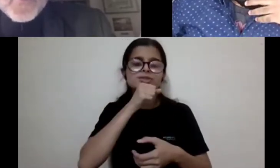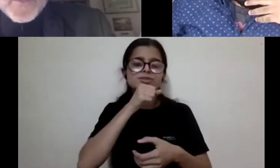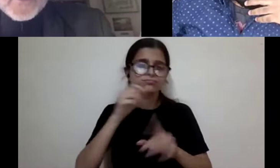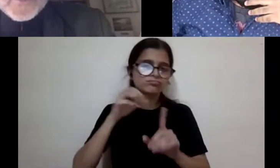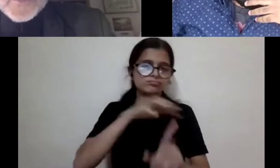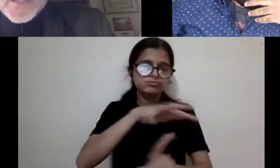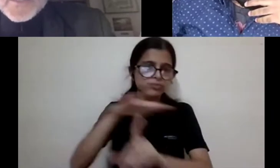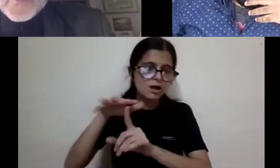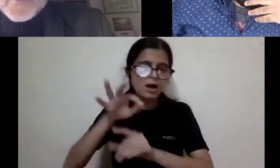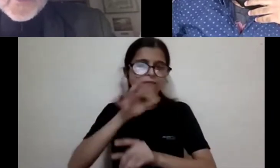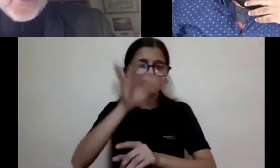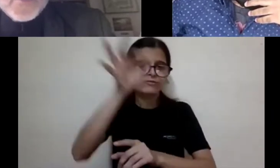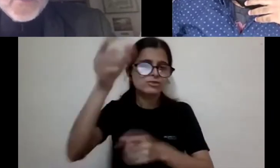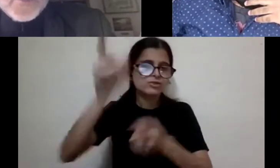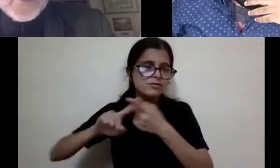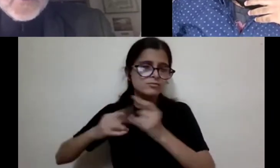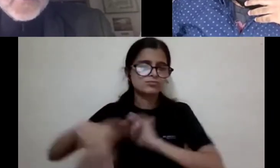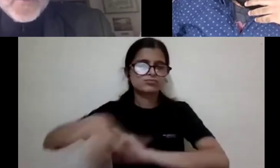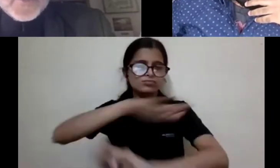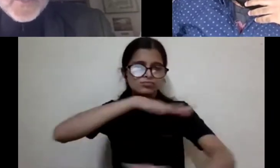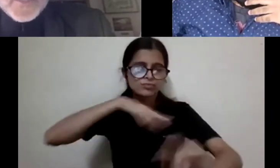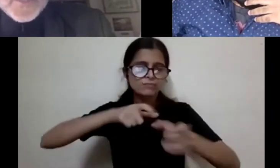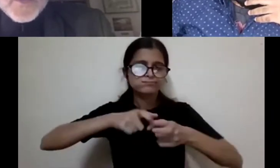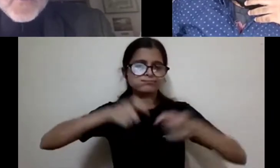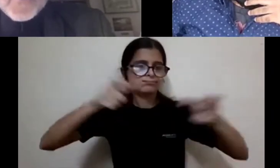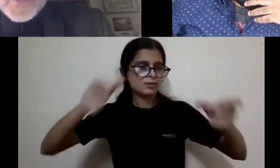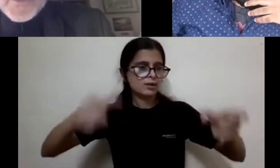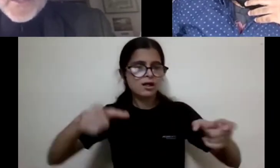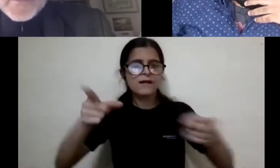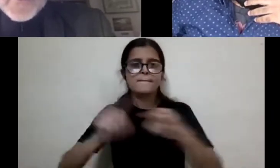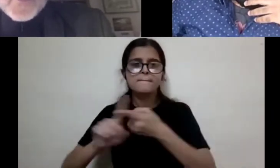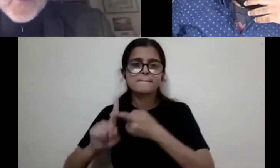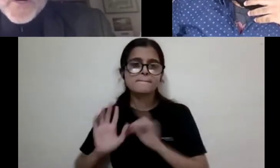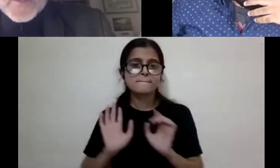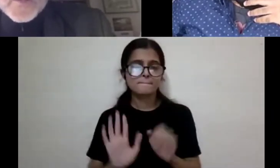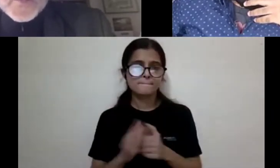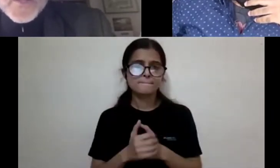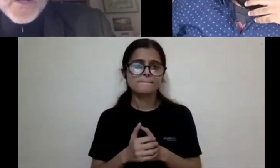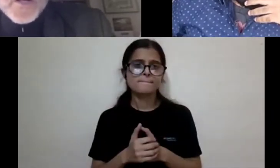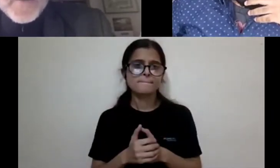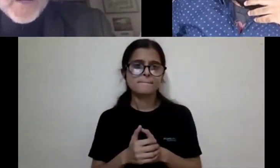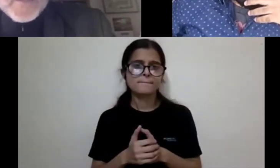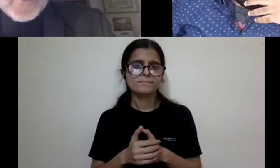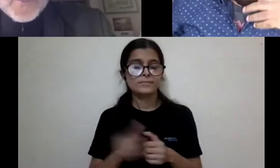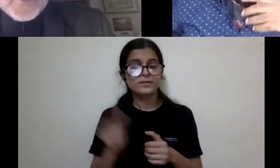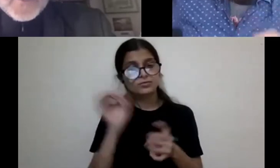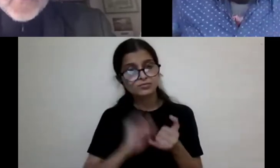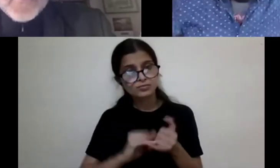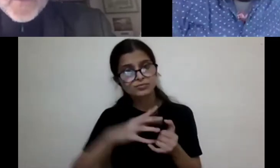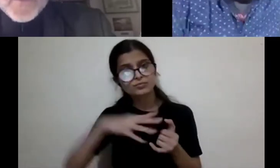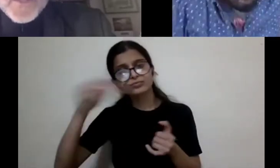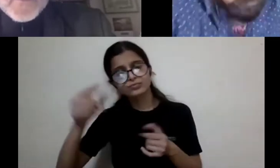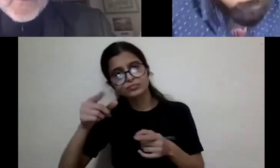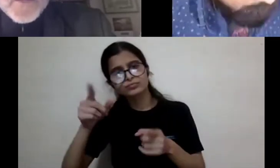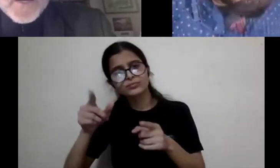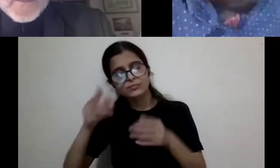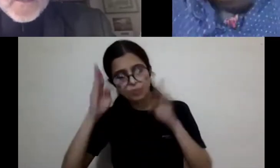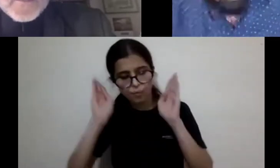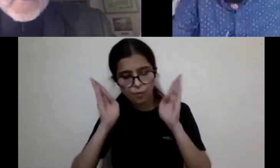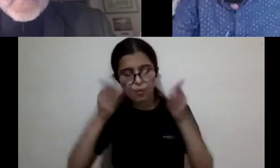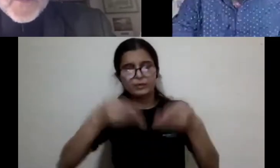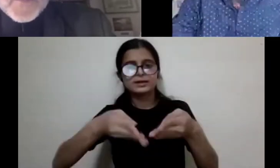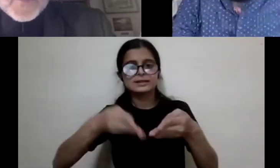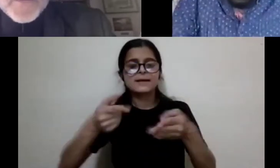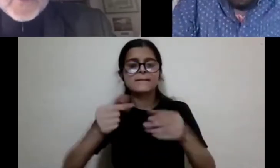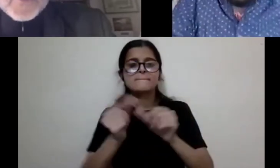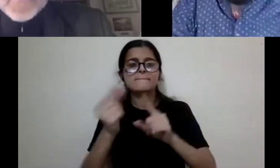run on the way that society at large considers various things. I think we've seen that in the U S at least about autism and, uh,